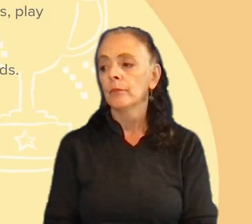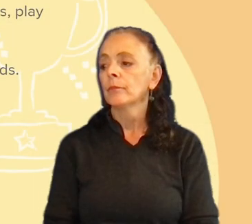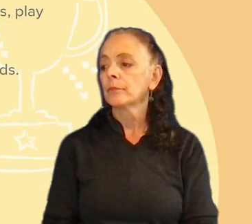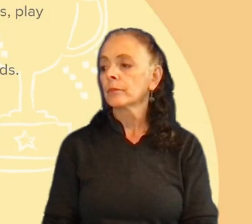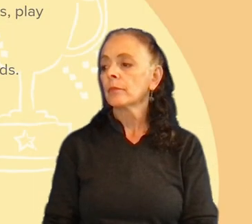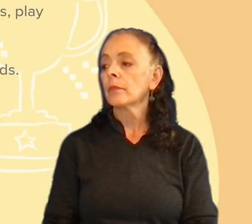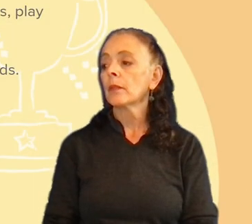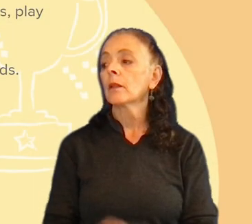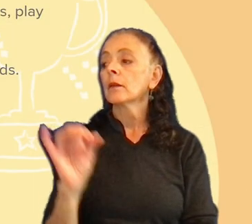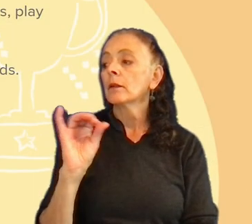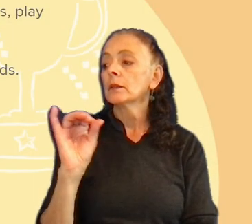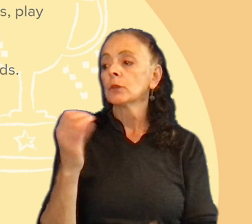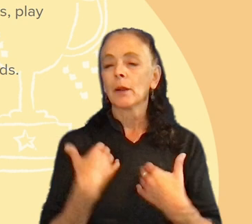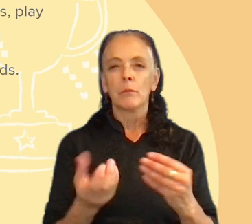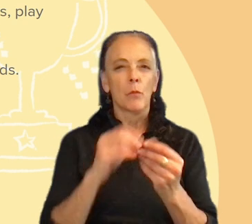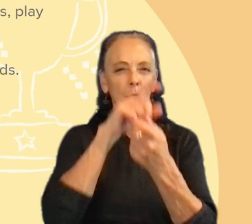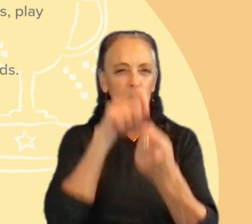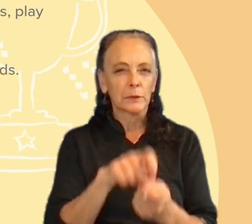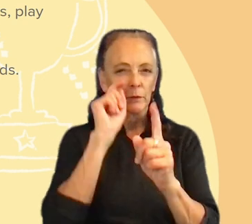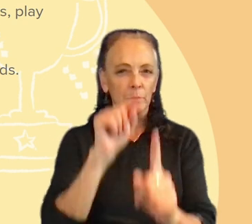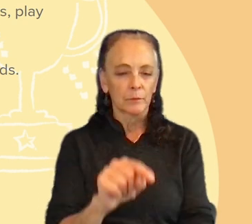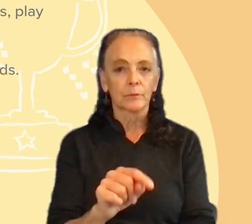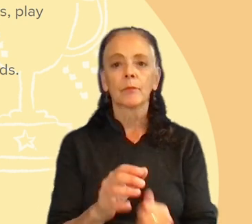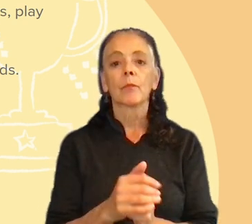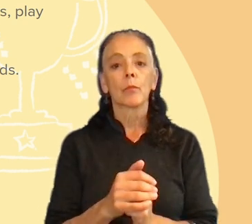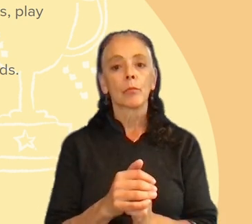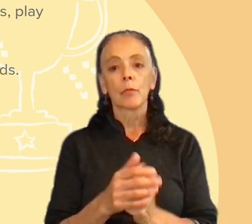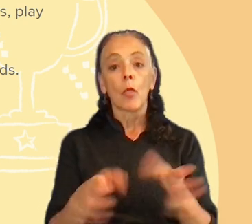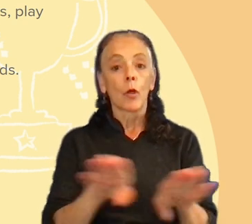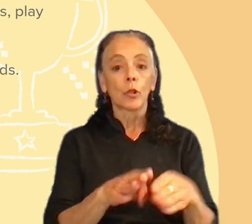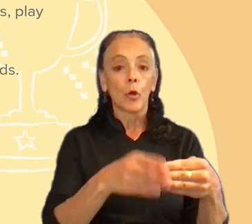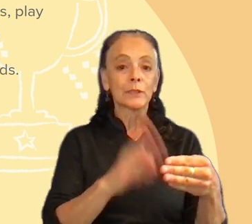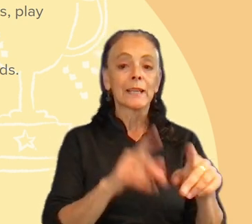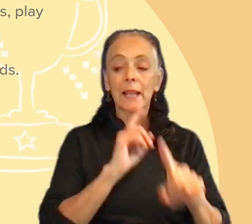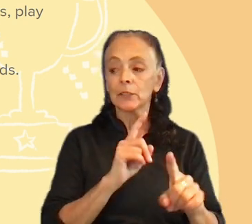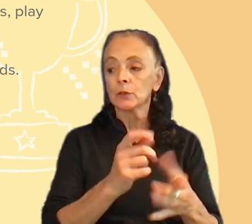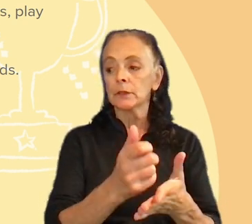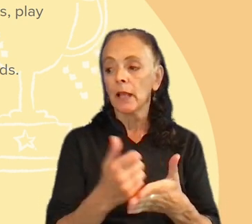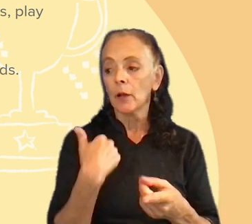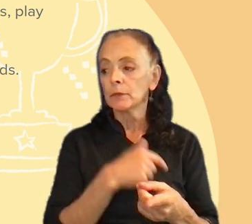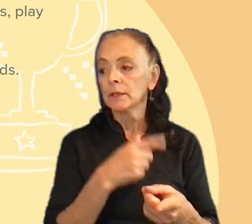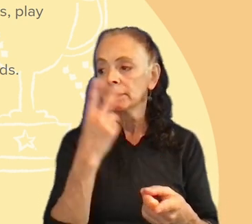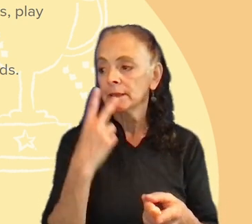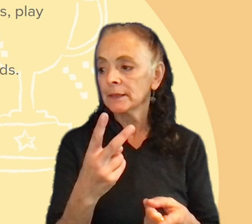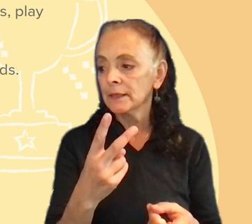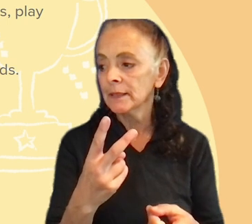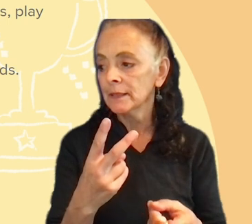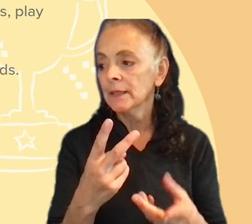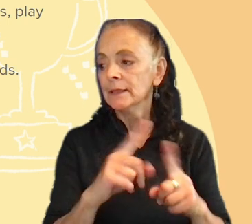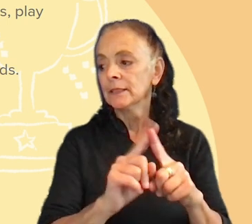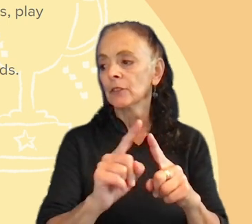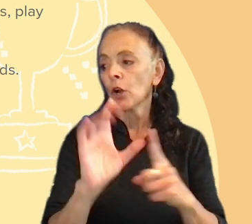And we had more specific points. So, the close-ended answers helped us to differ cultural profiles inside our